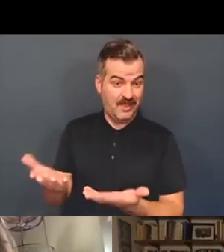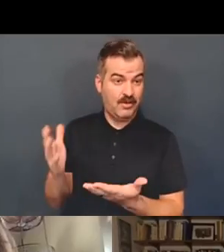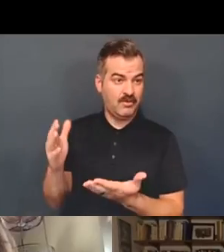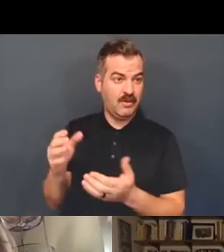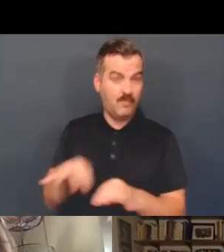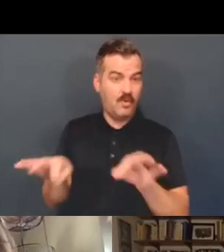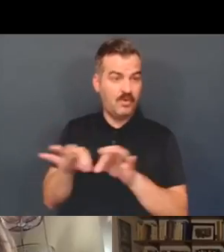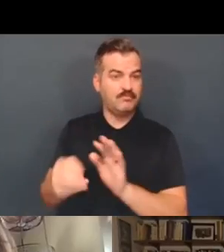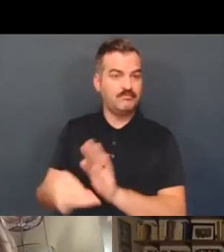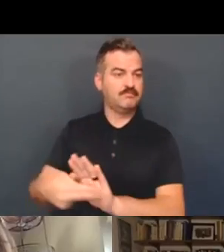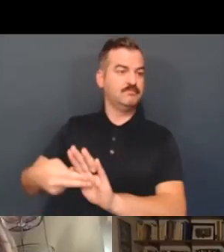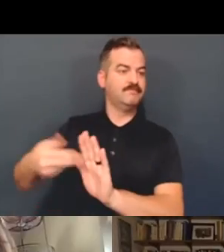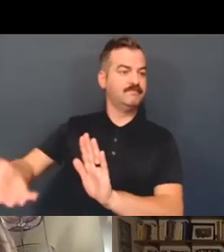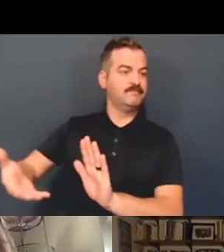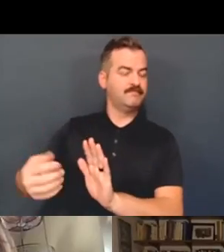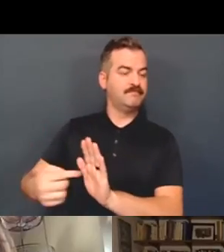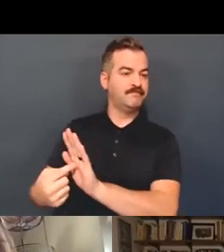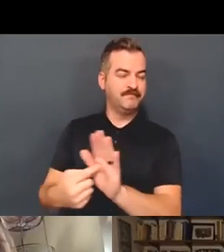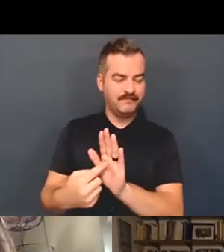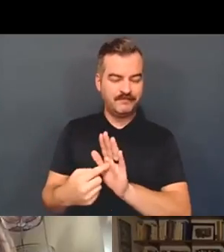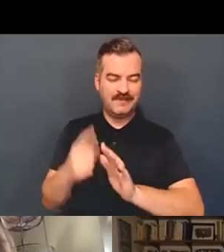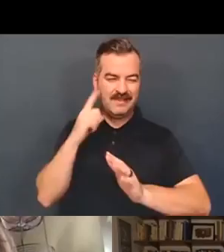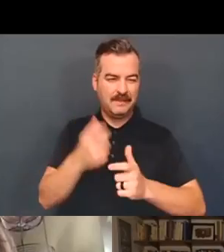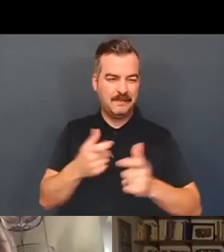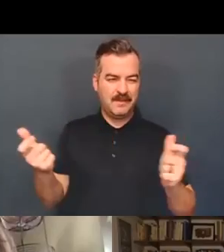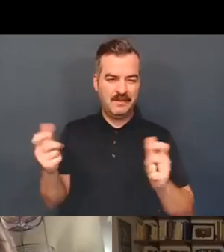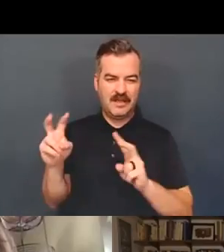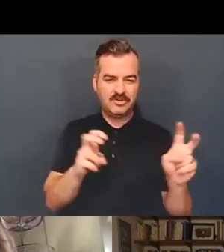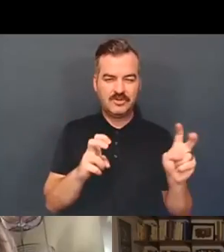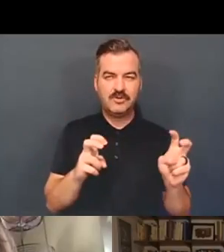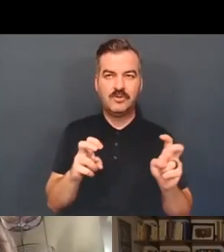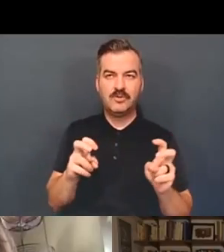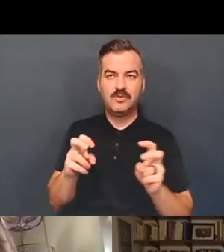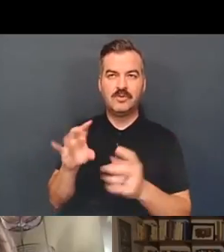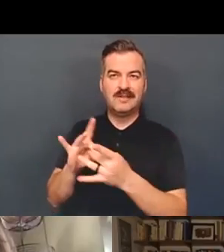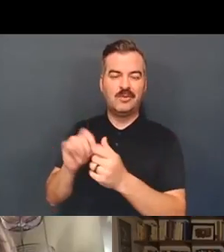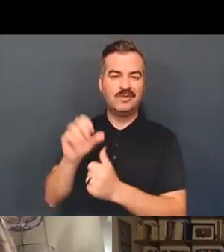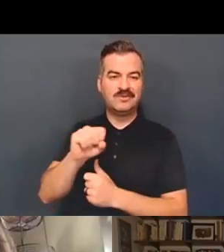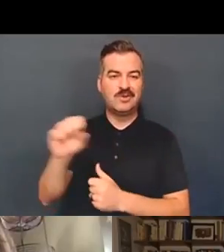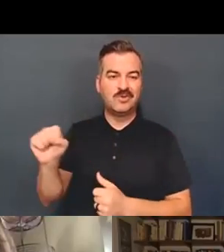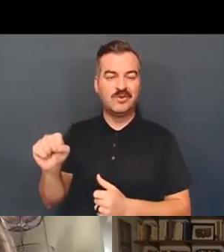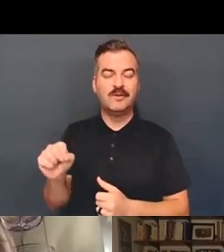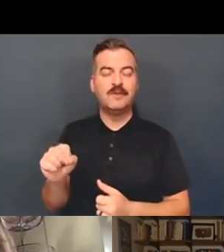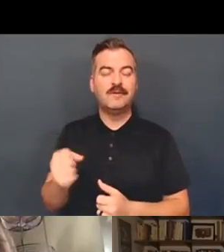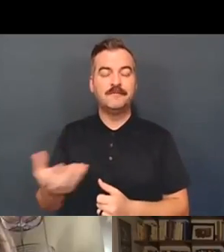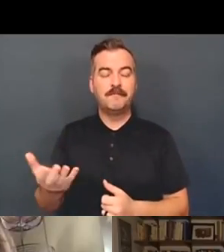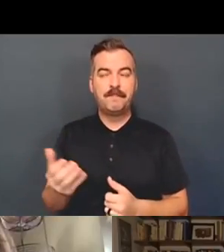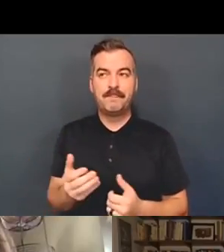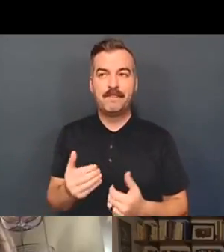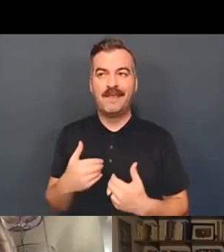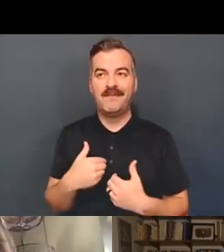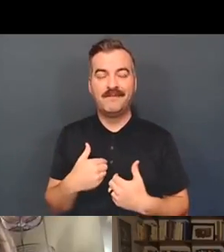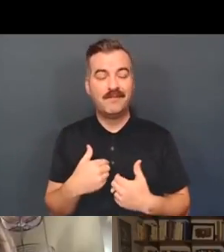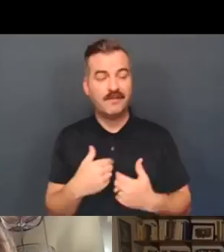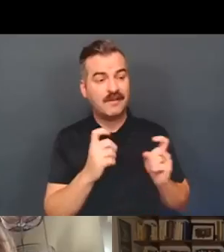think a big issue, at least in the social security context, is the assigning of personal values